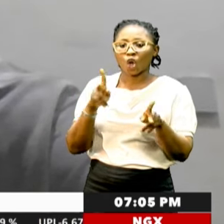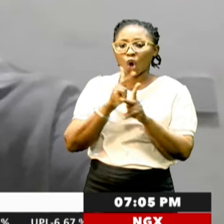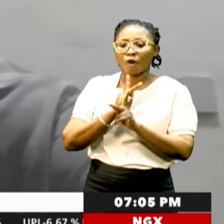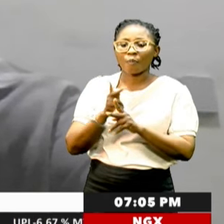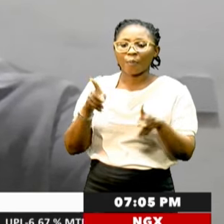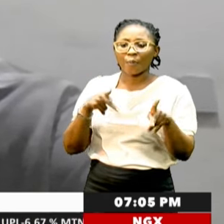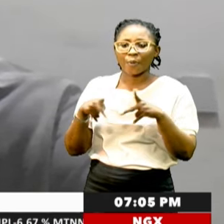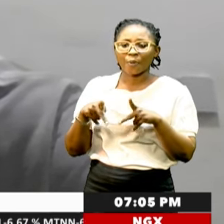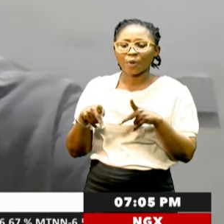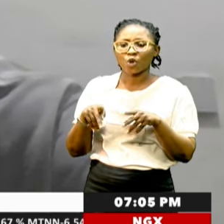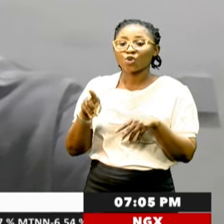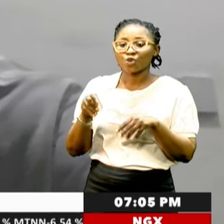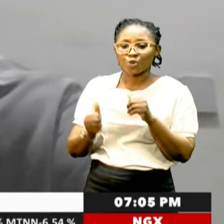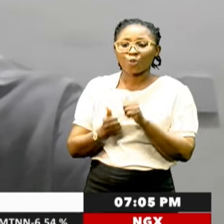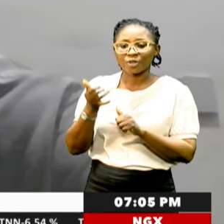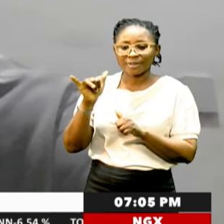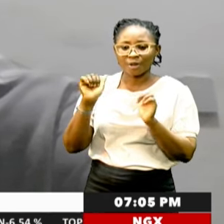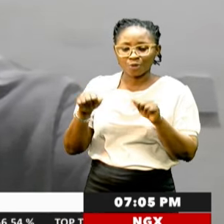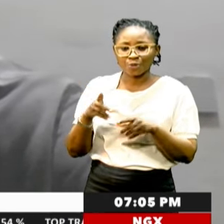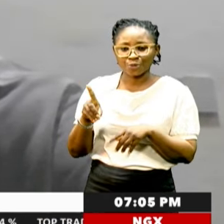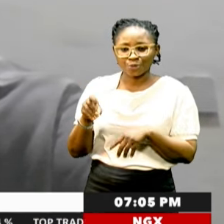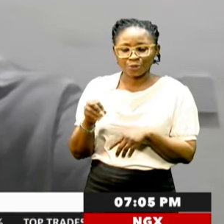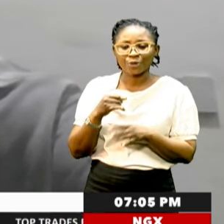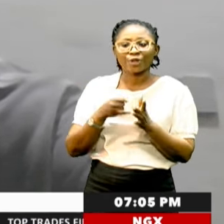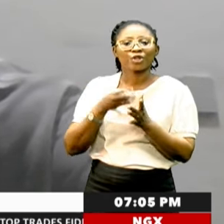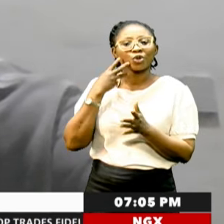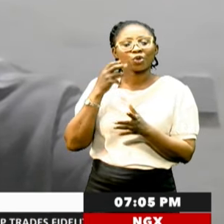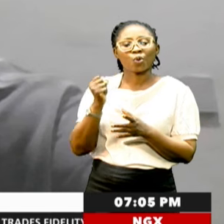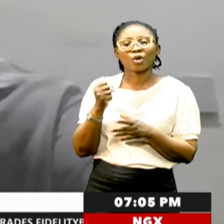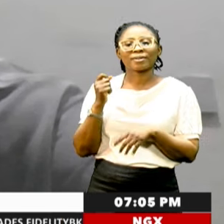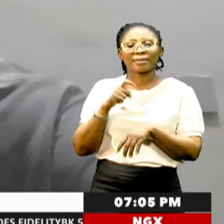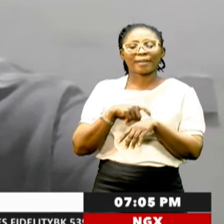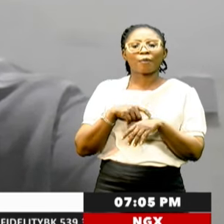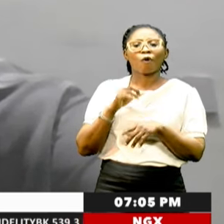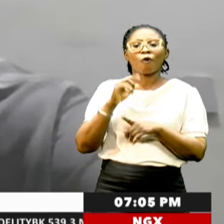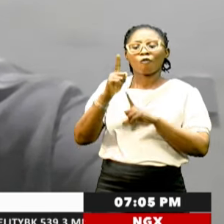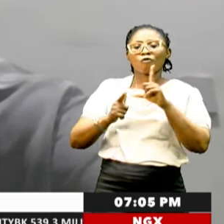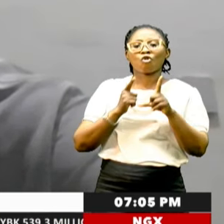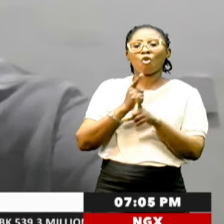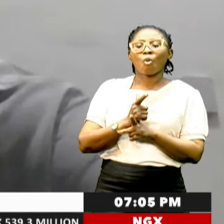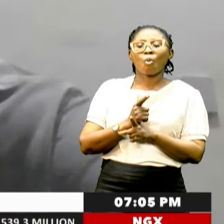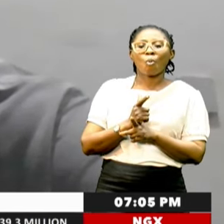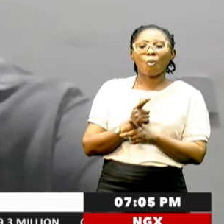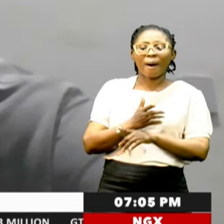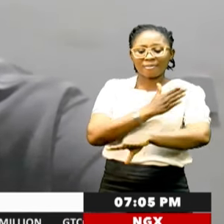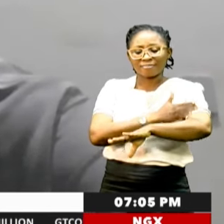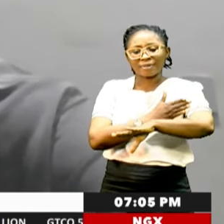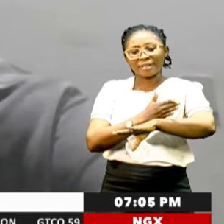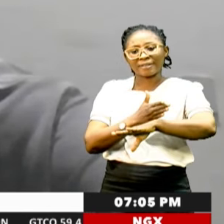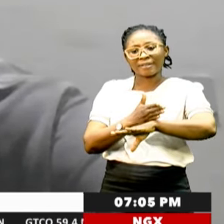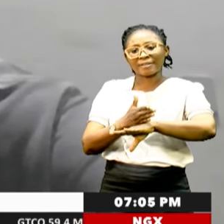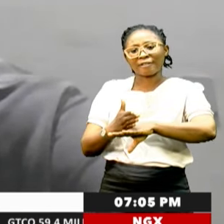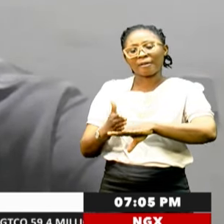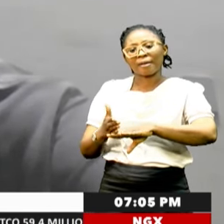did the most that it could. It was a period of global recession, which we have witnessed in the last